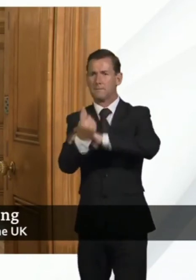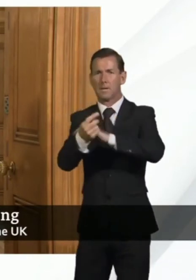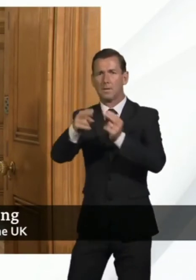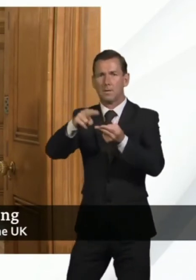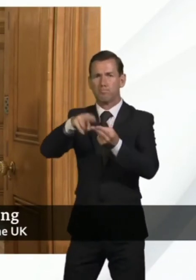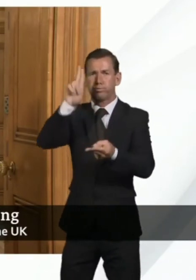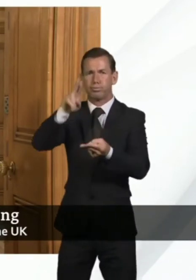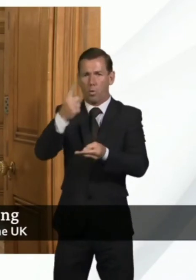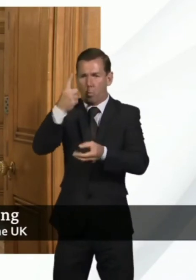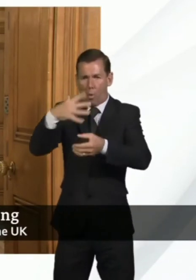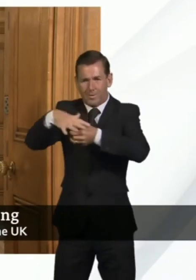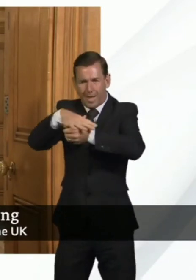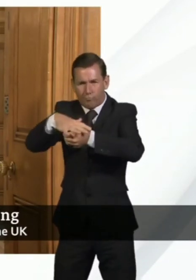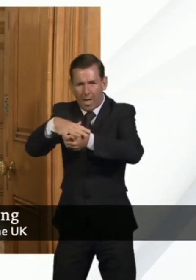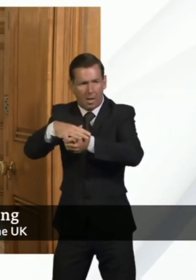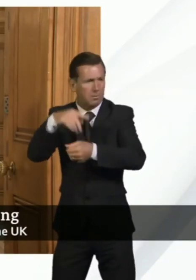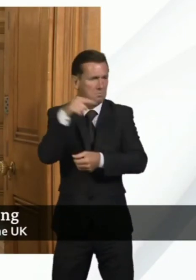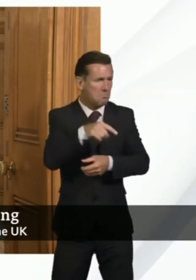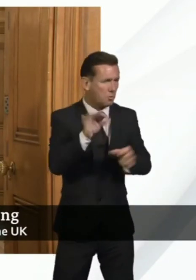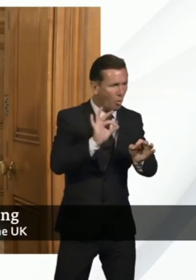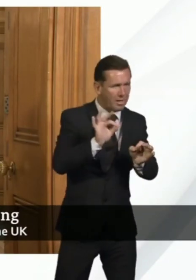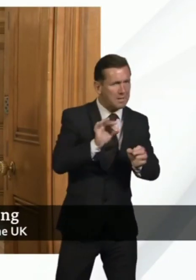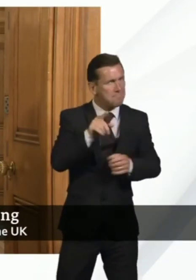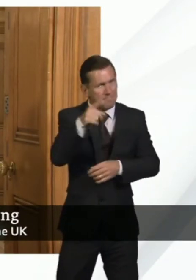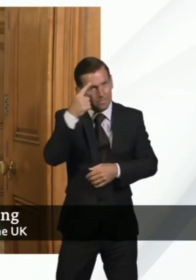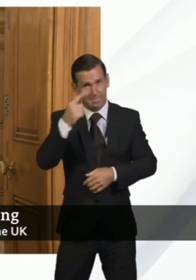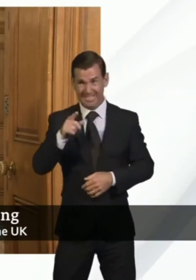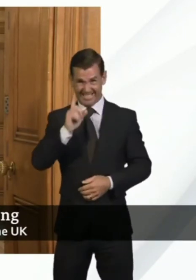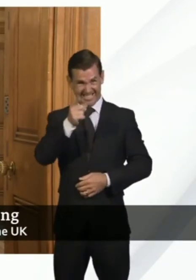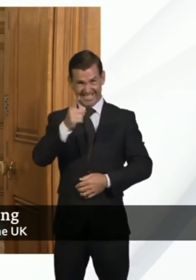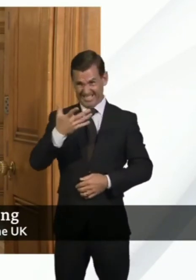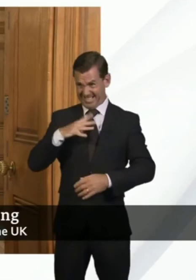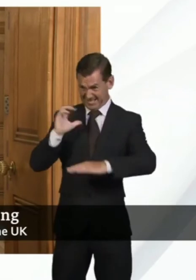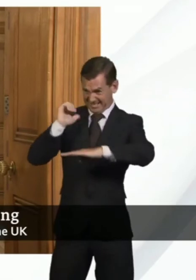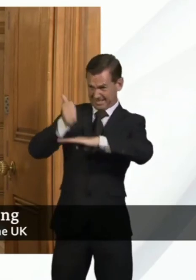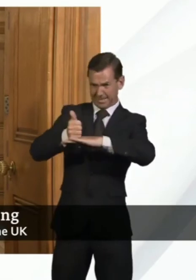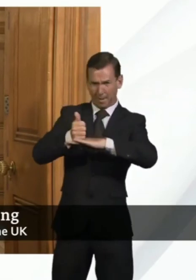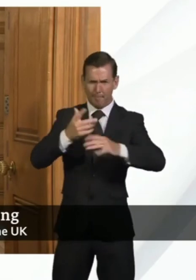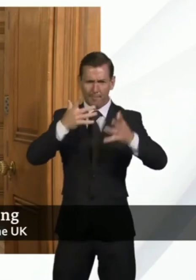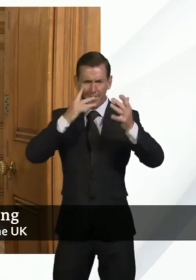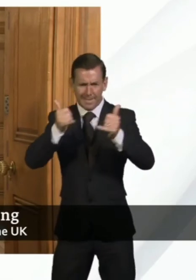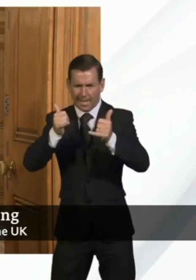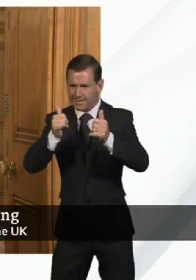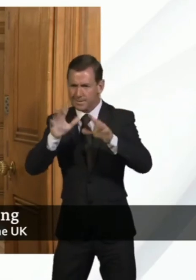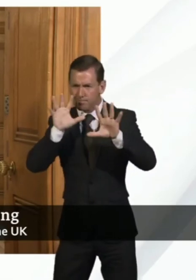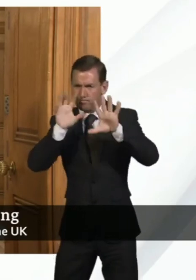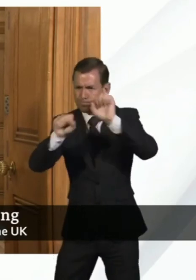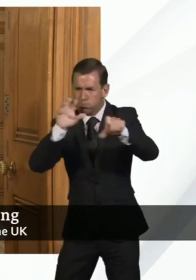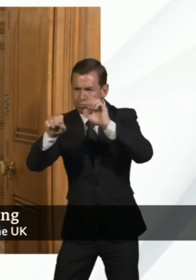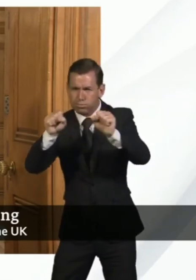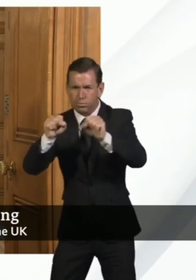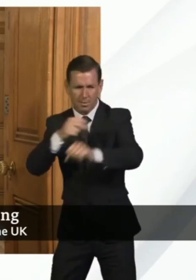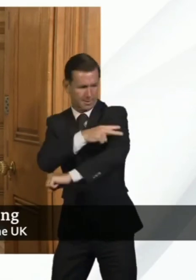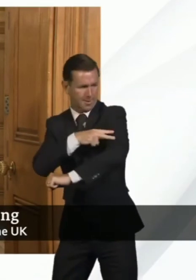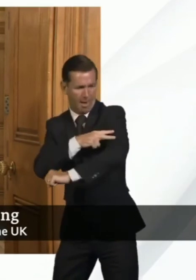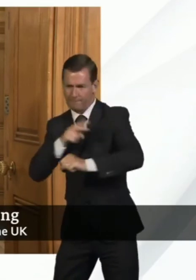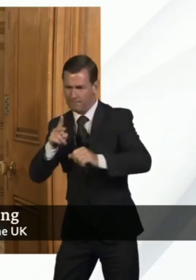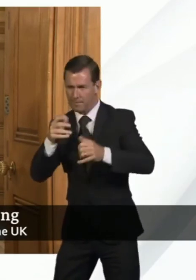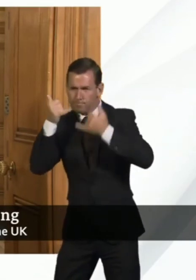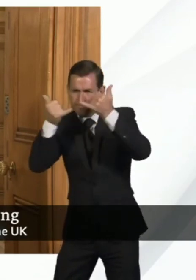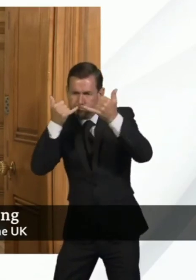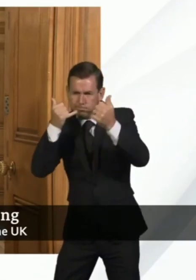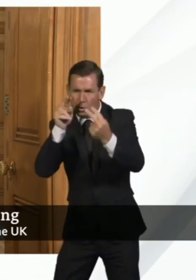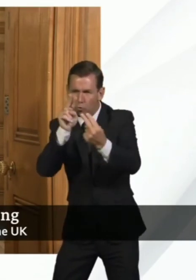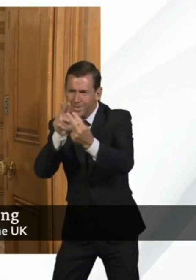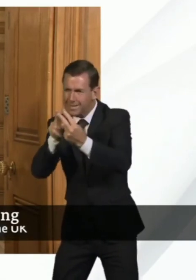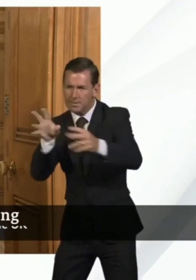working so hard on the the track and trace the fact we've made this this progress already means that we will be able to